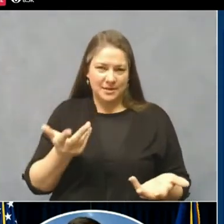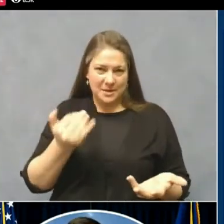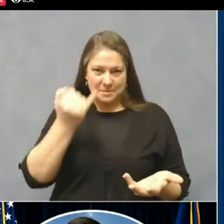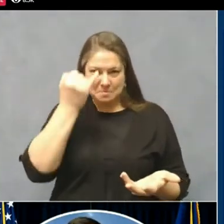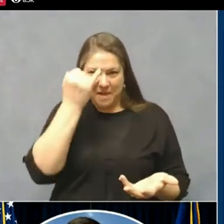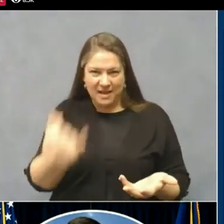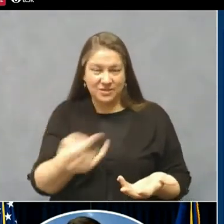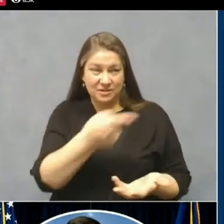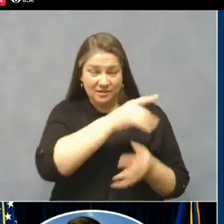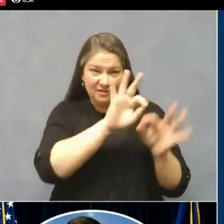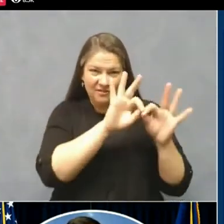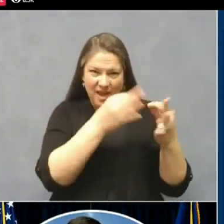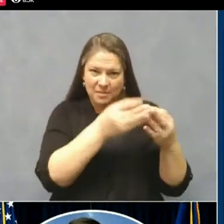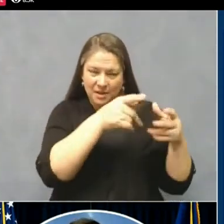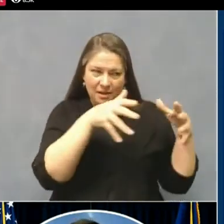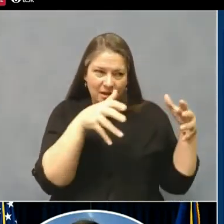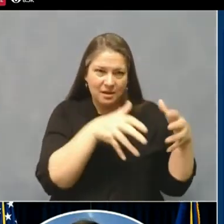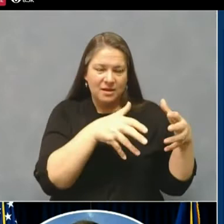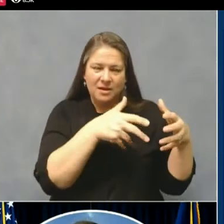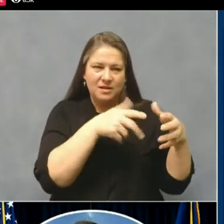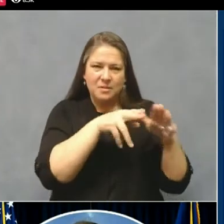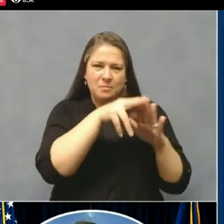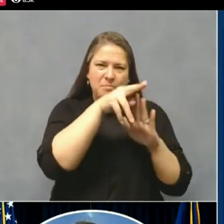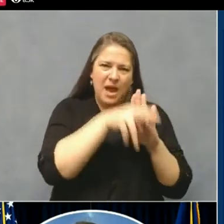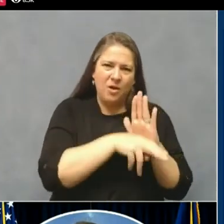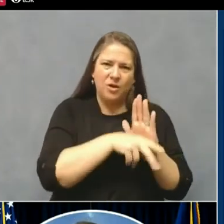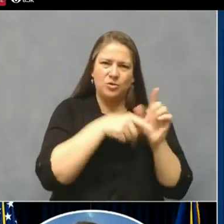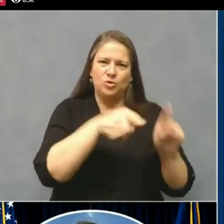was burying Michael the day before.